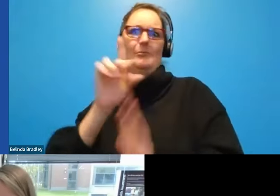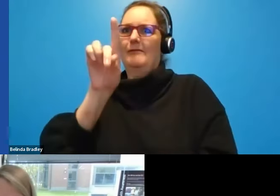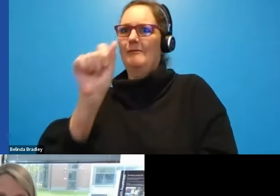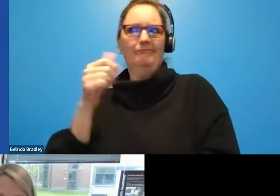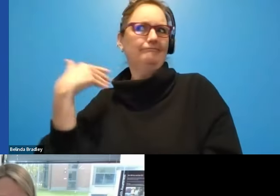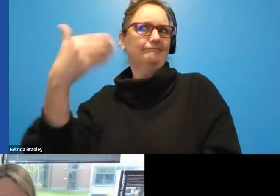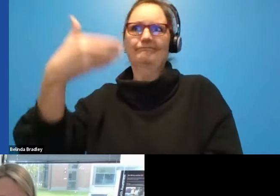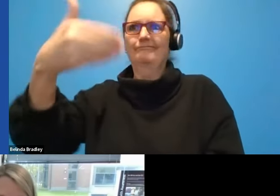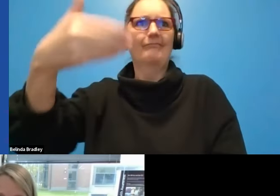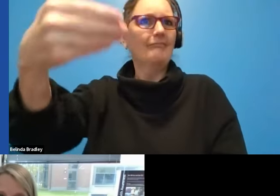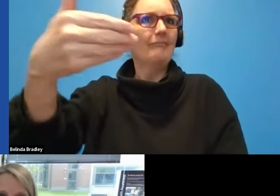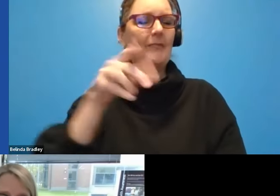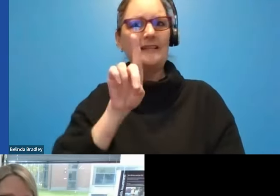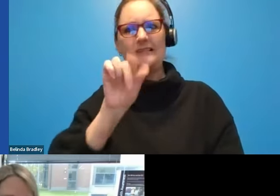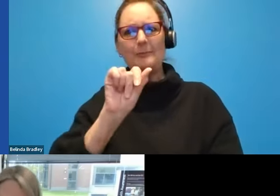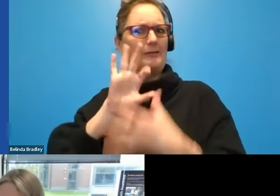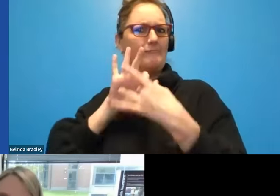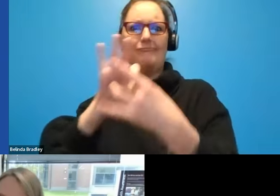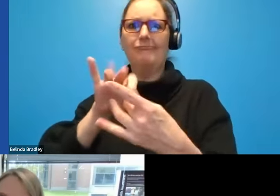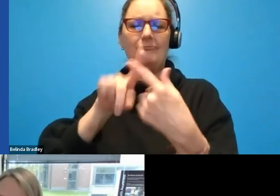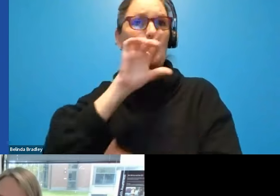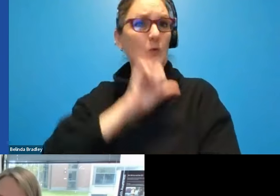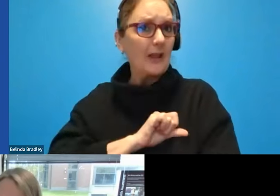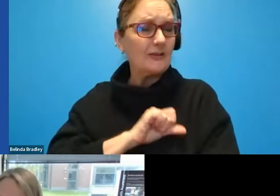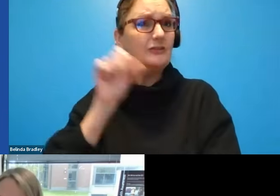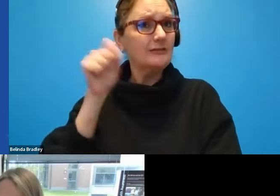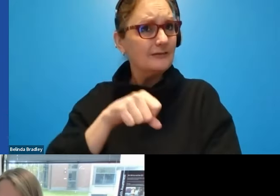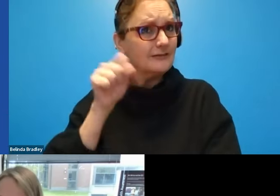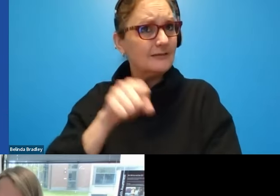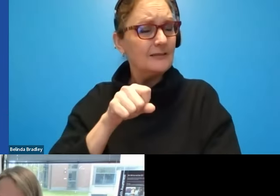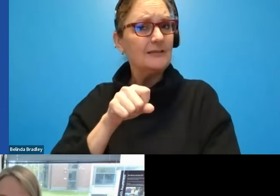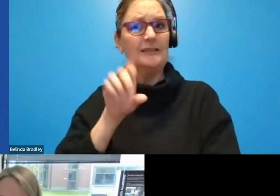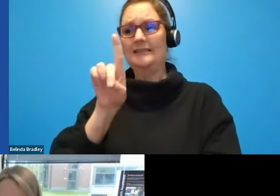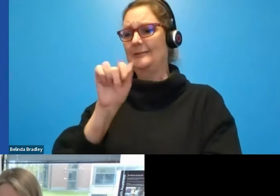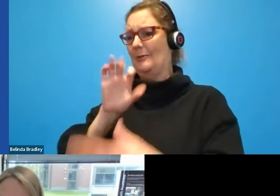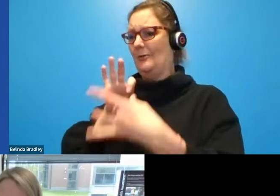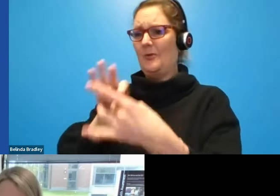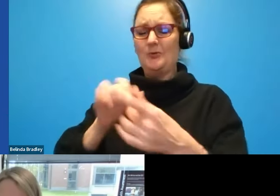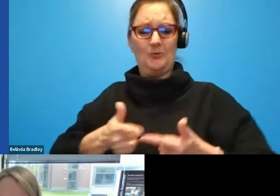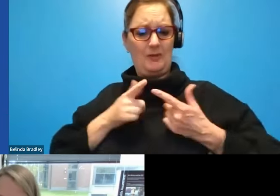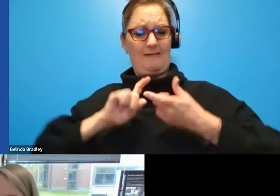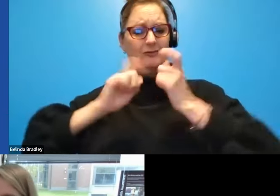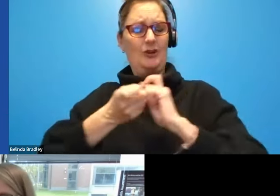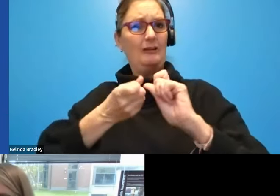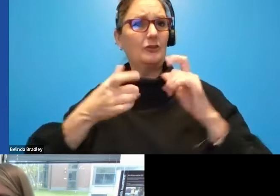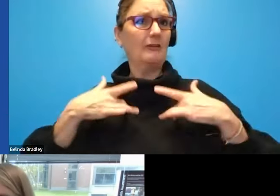It's closely correlated with age. It's closely correlated with life changing events like a pandemic.